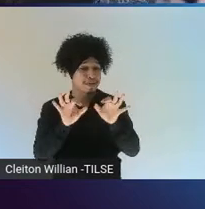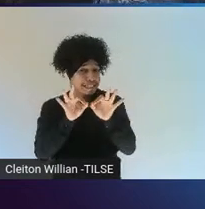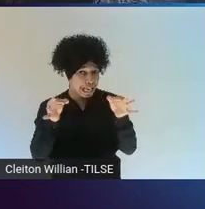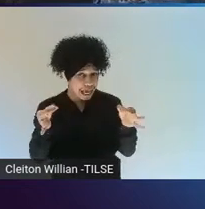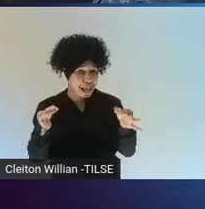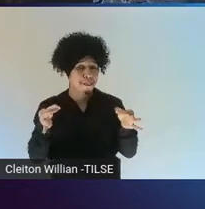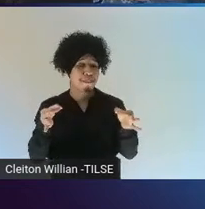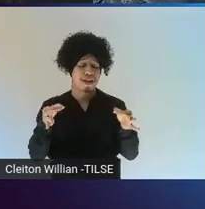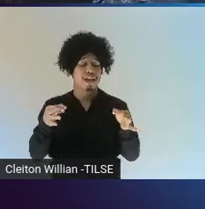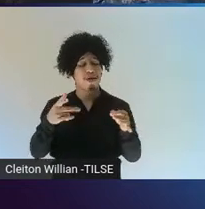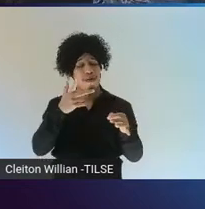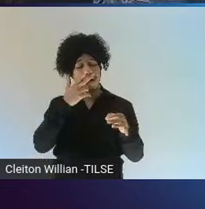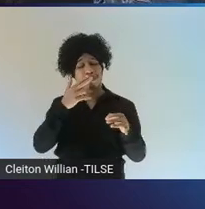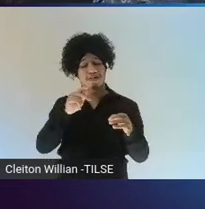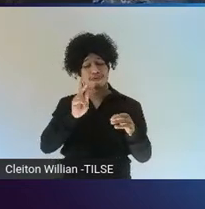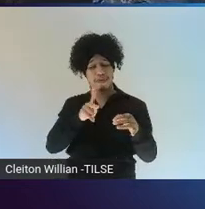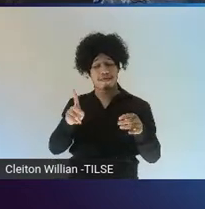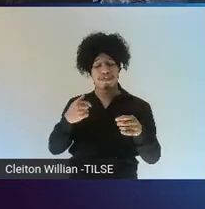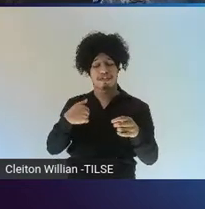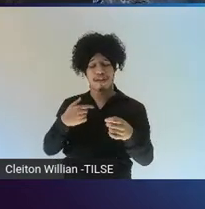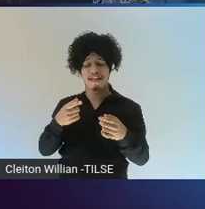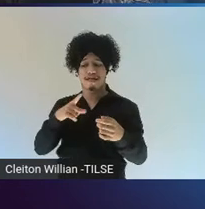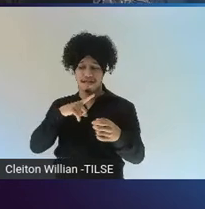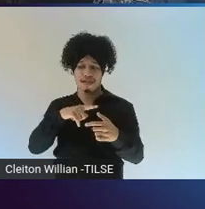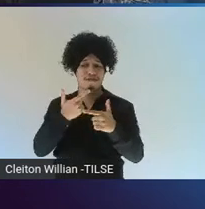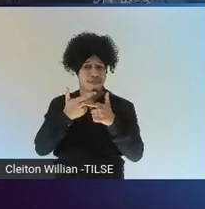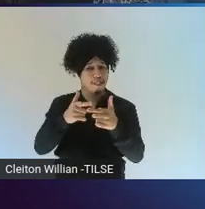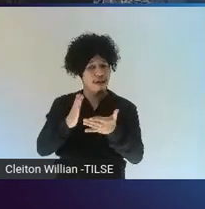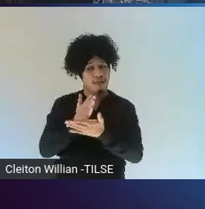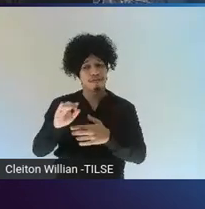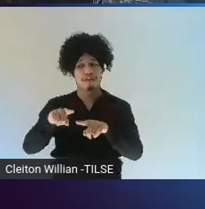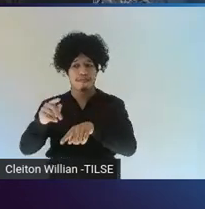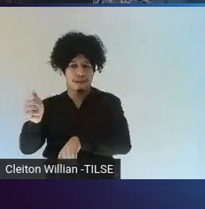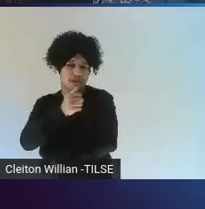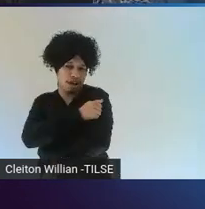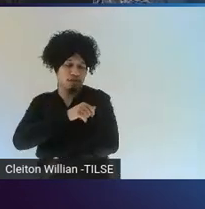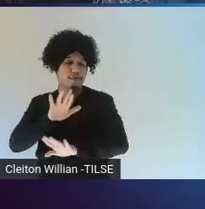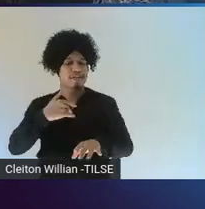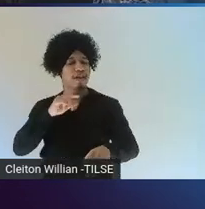concerns. And so are the students. And so but they did see that as a result.